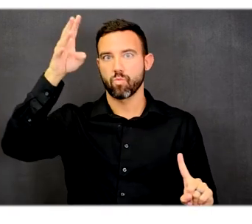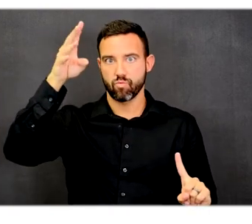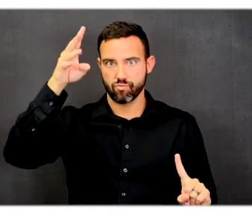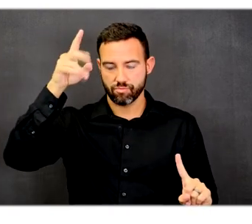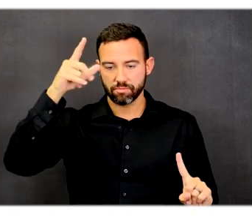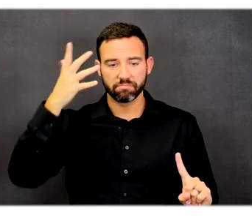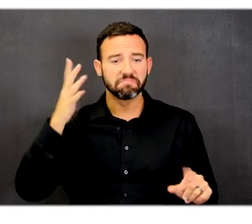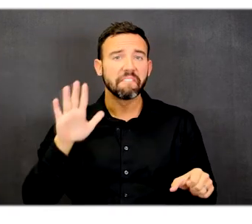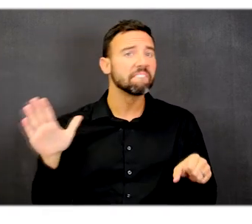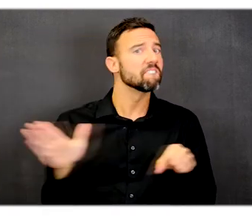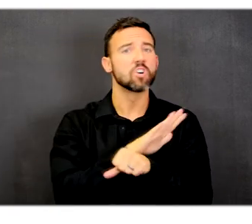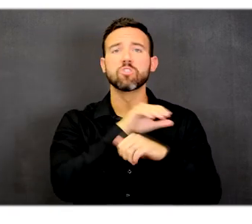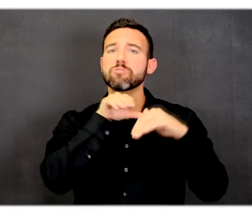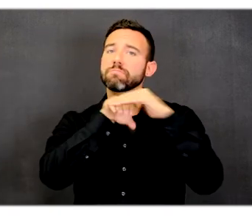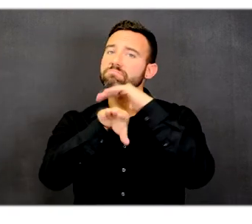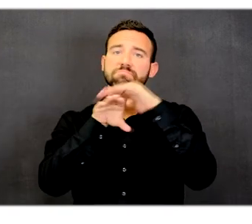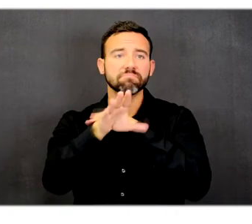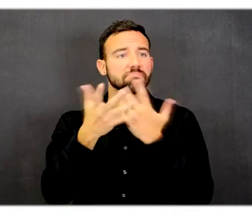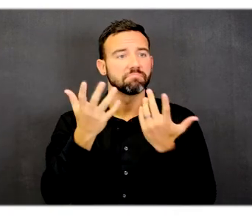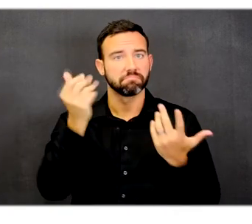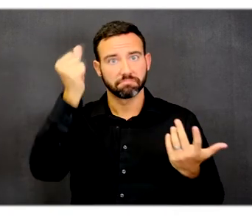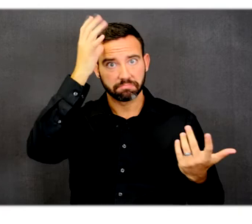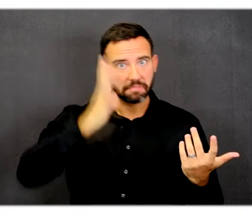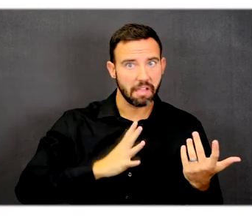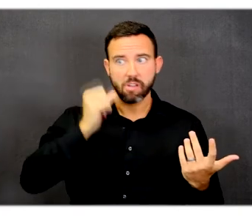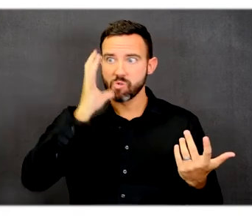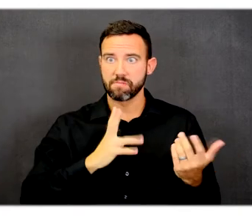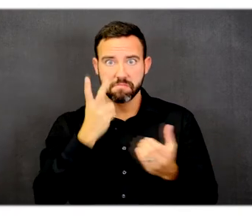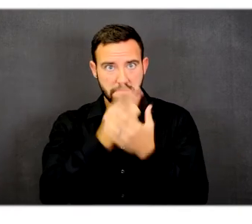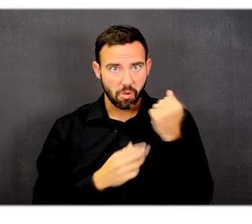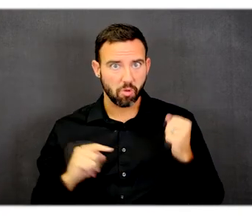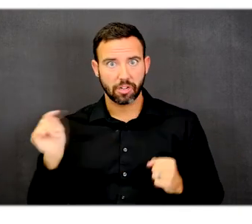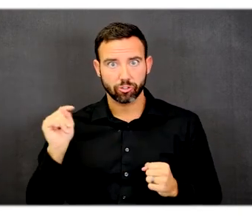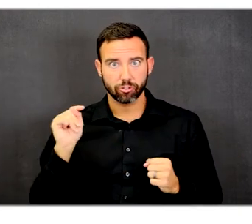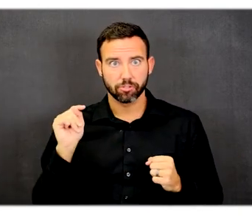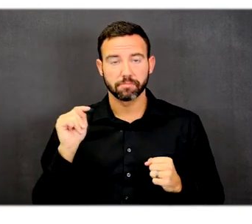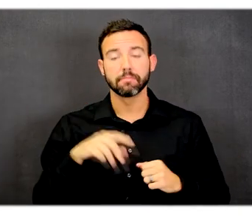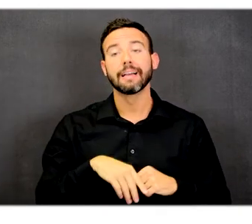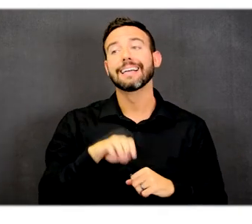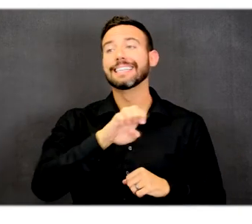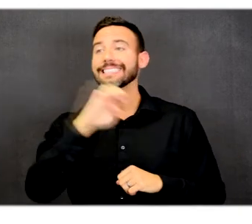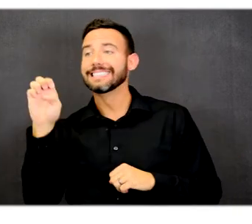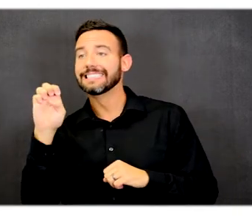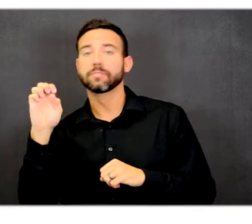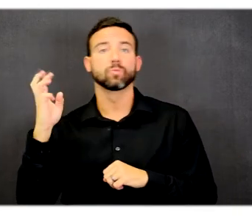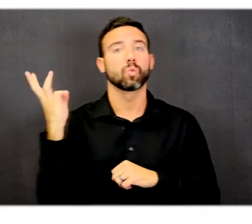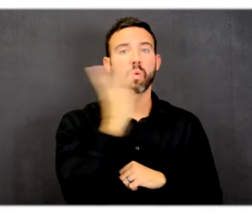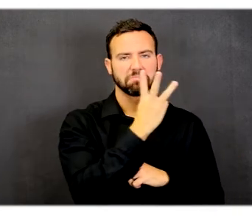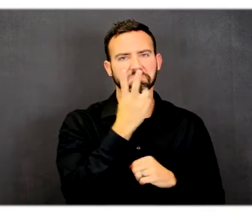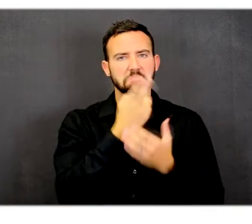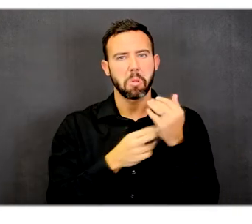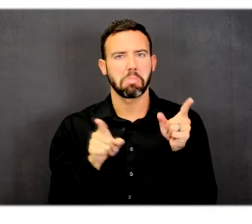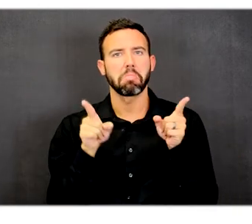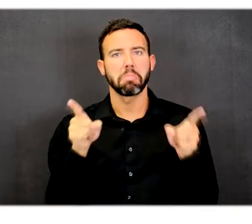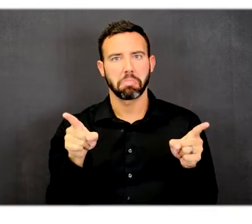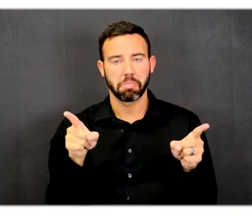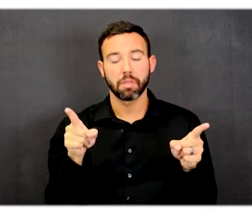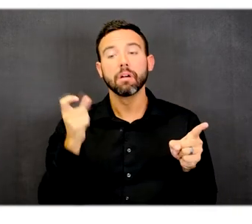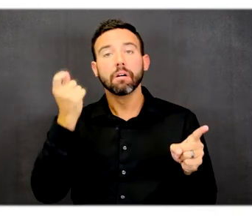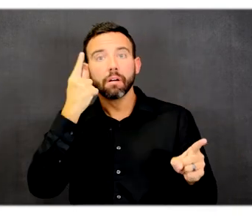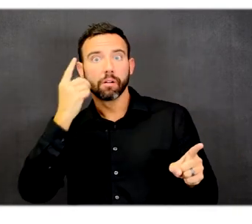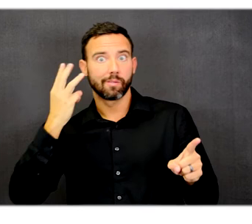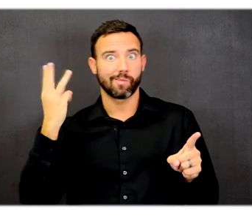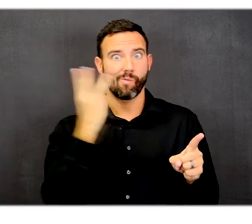accessible men's and women's restrooms on the east side and one on the west side. On the western side,